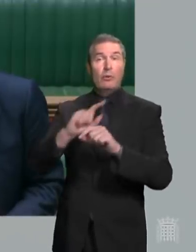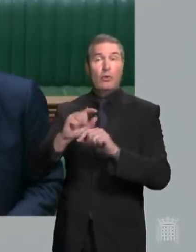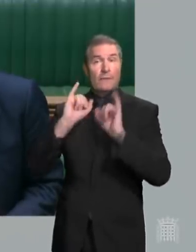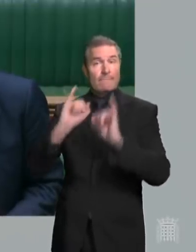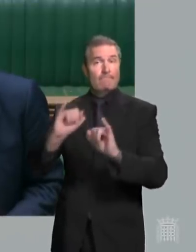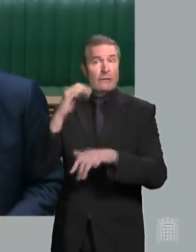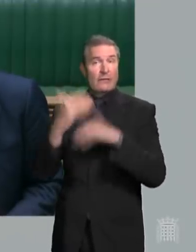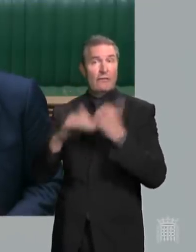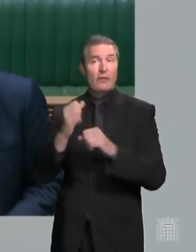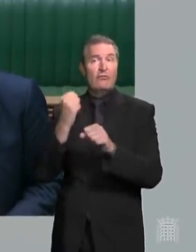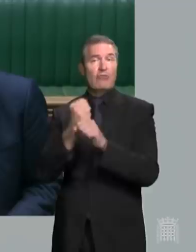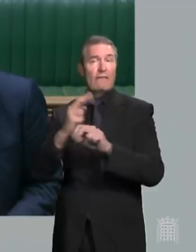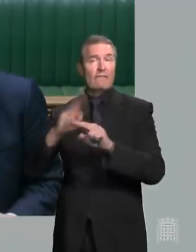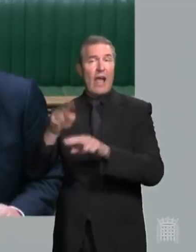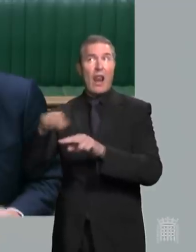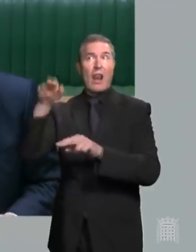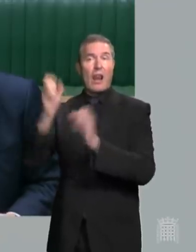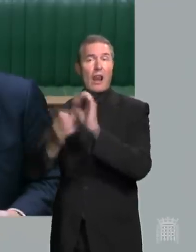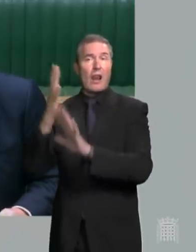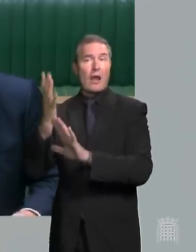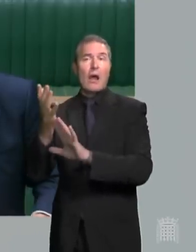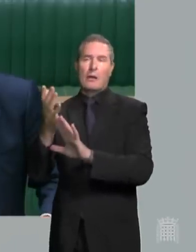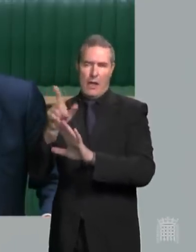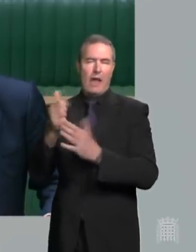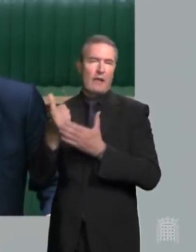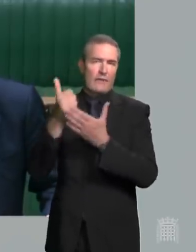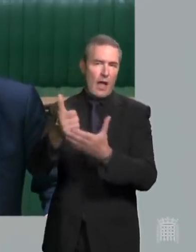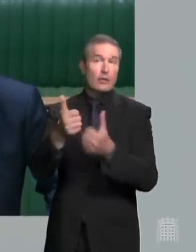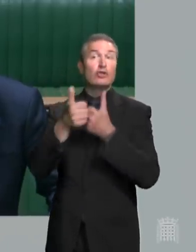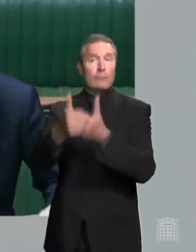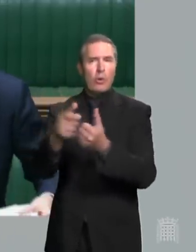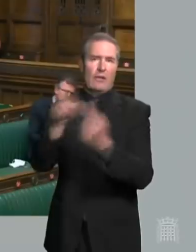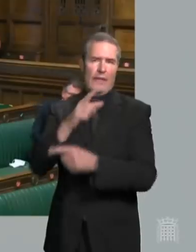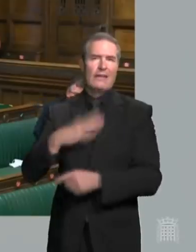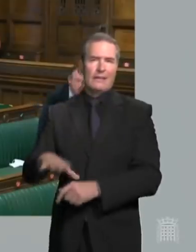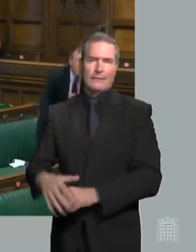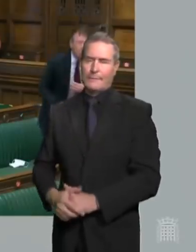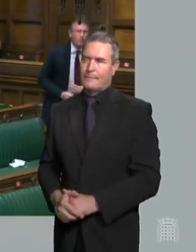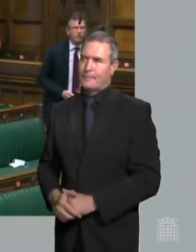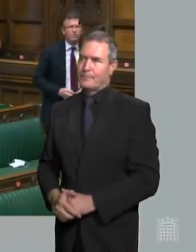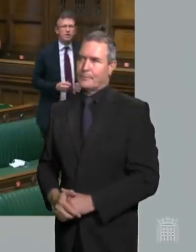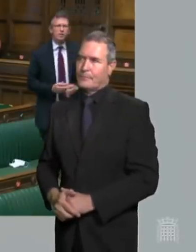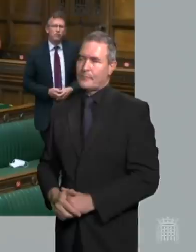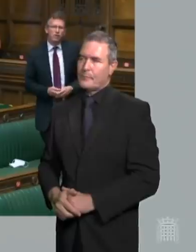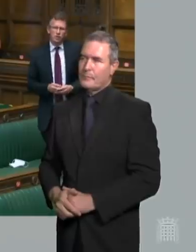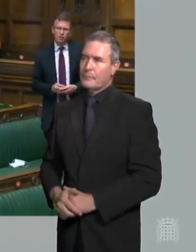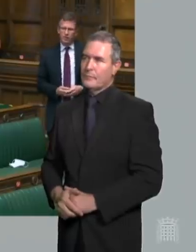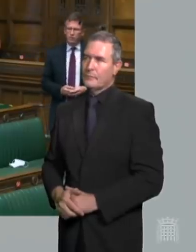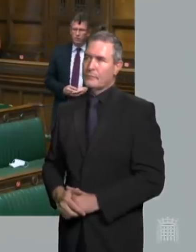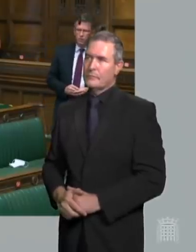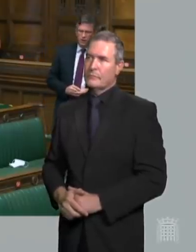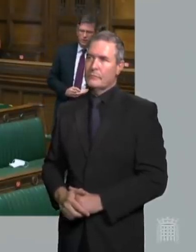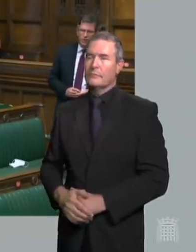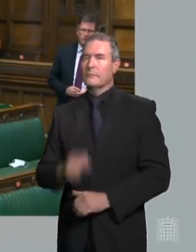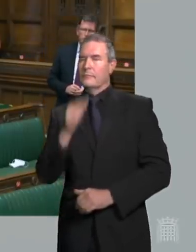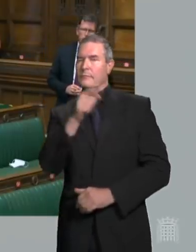consequences of the Grenfell conflagration do get the advice and the support they need thank you Mr Speaker my right honourable friend